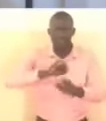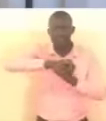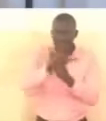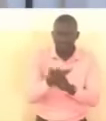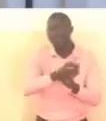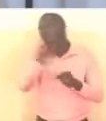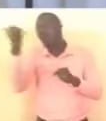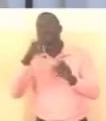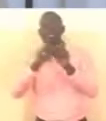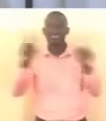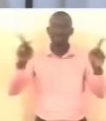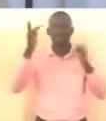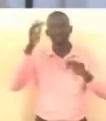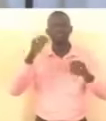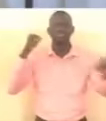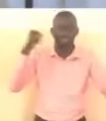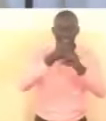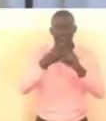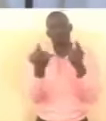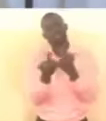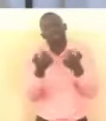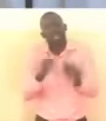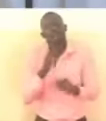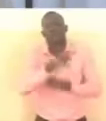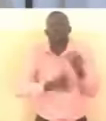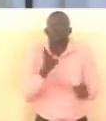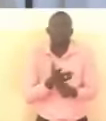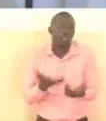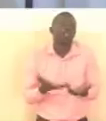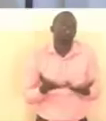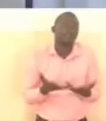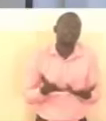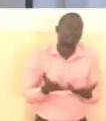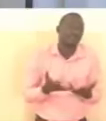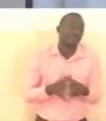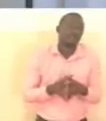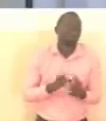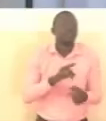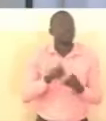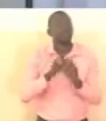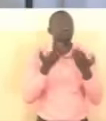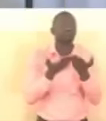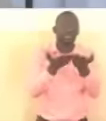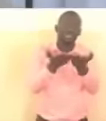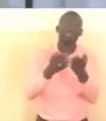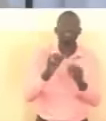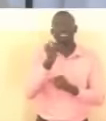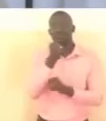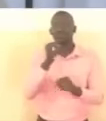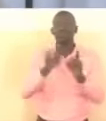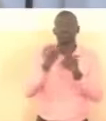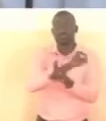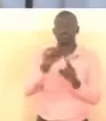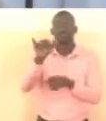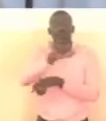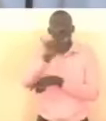pandemics and other types of calamities as we craft your intelligence given the difficult